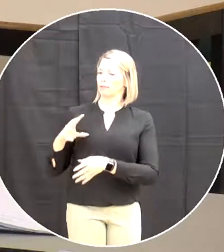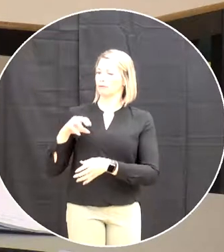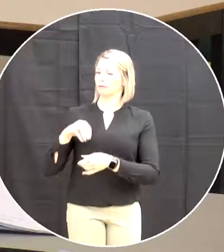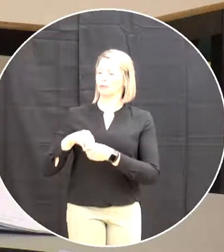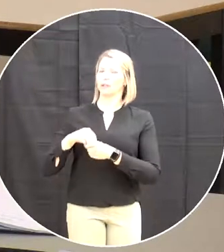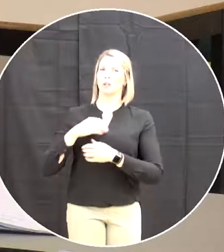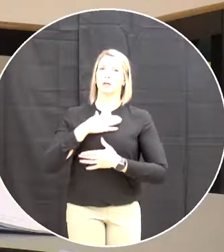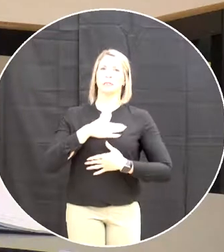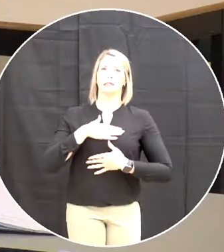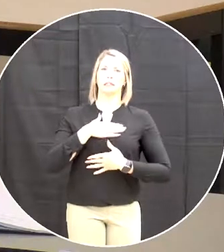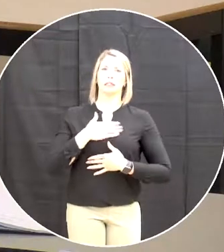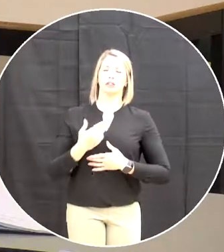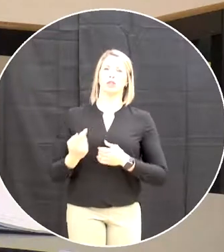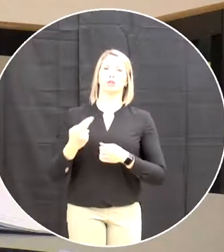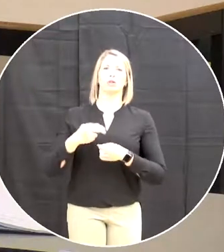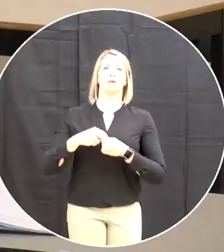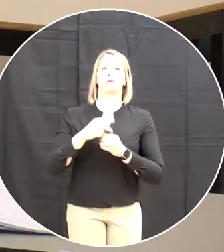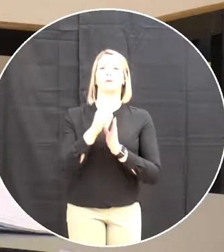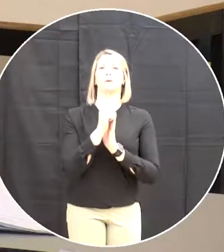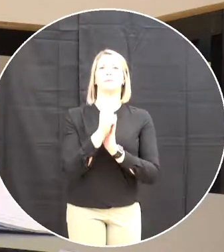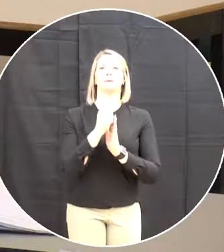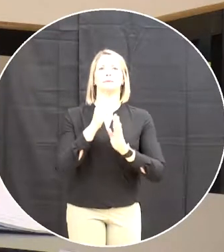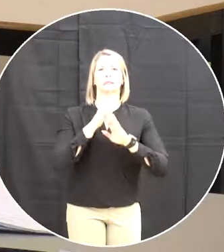moment of silence just to reflect